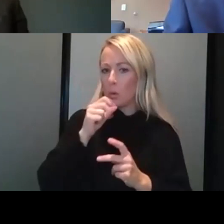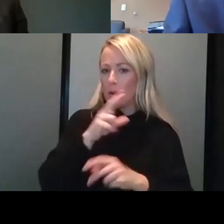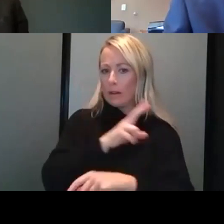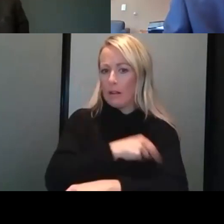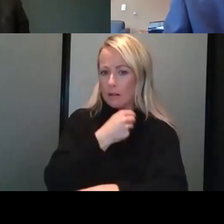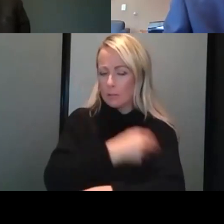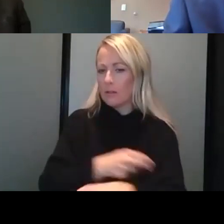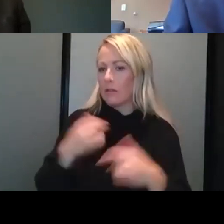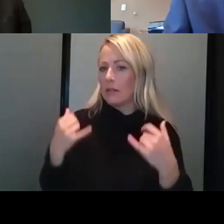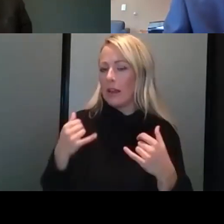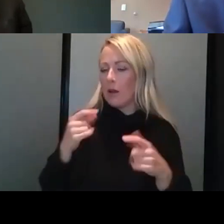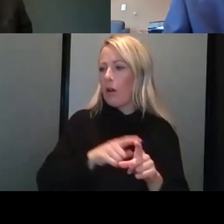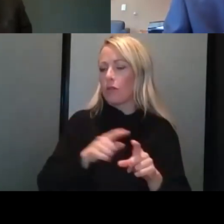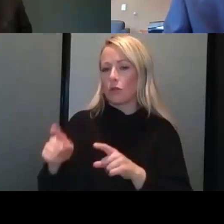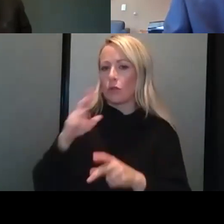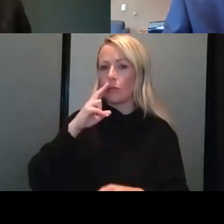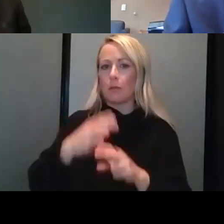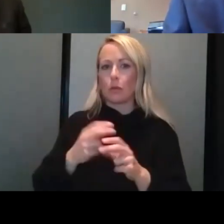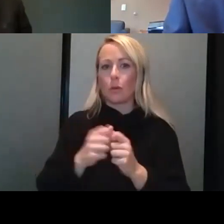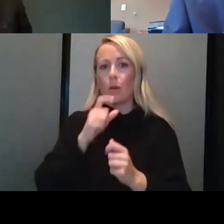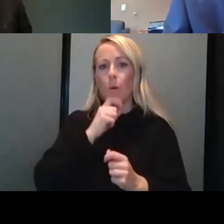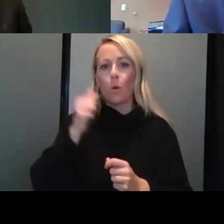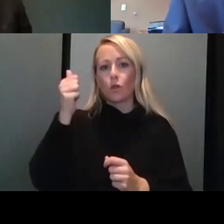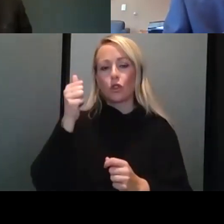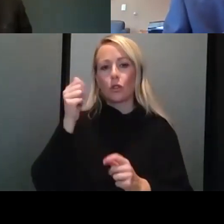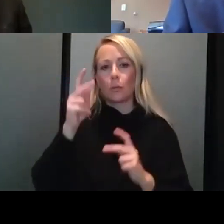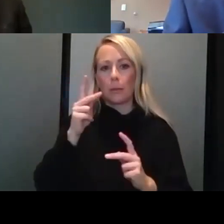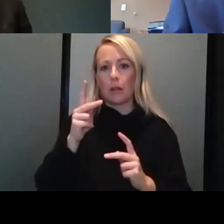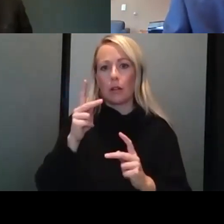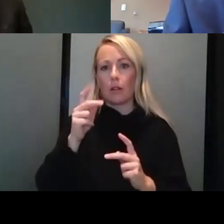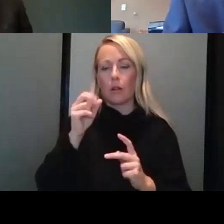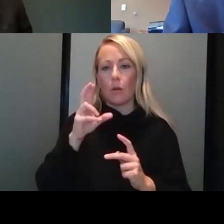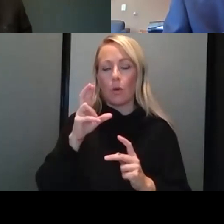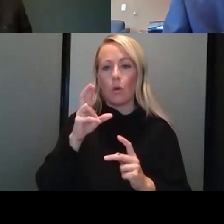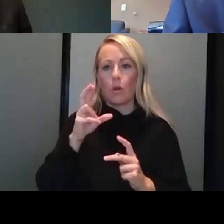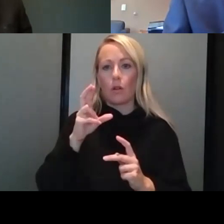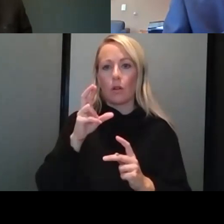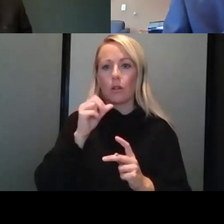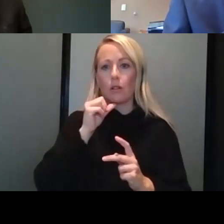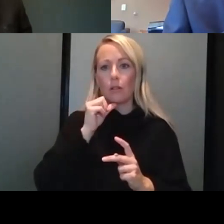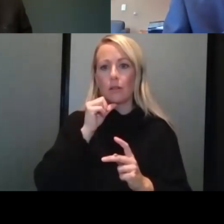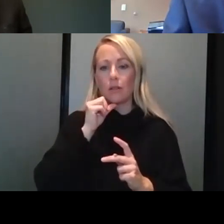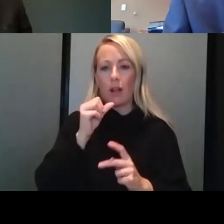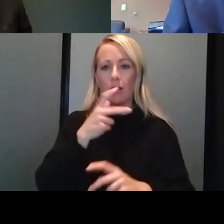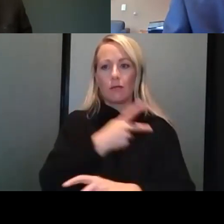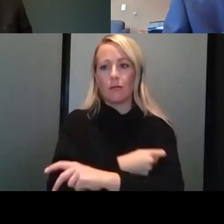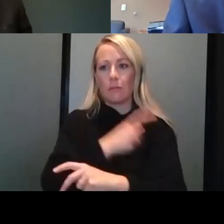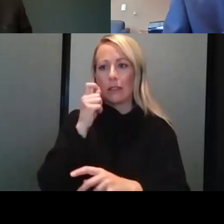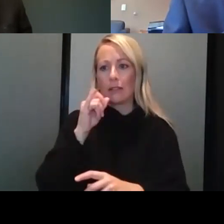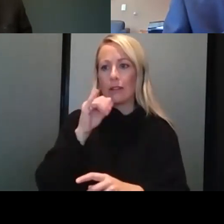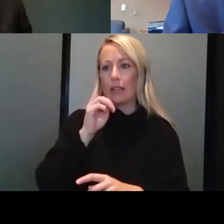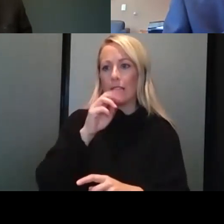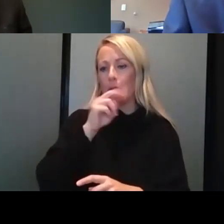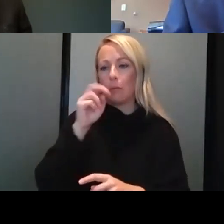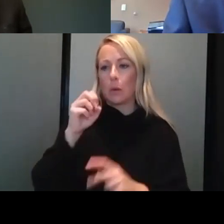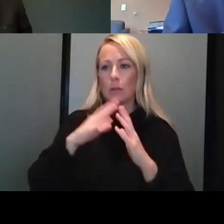also pointed out with older adults in terms of maybe under-vaxxed because or under-immunized because of the inability